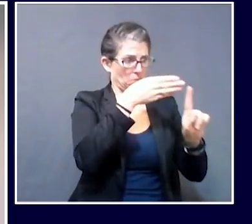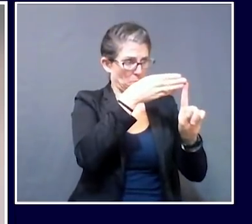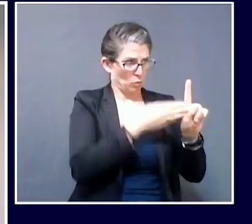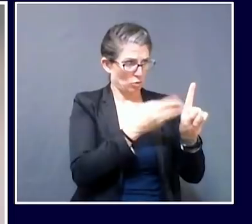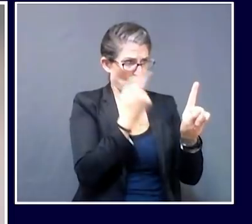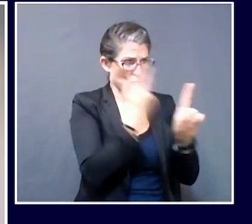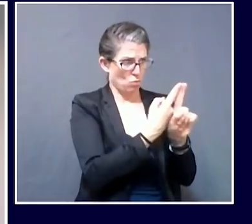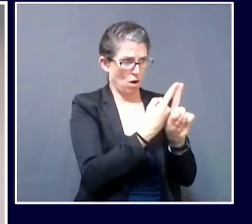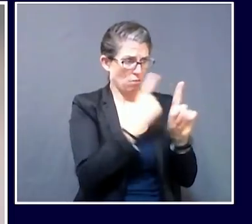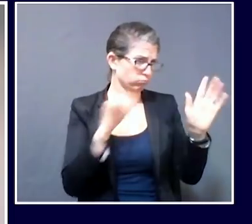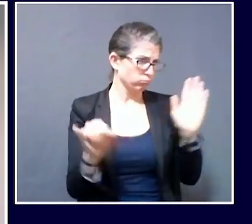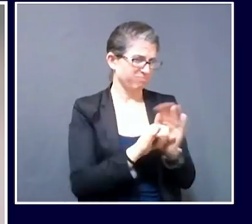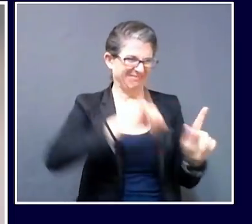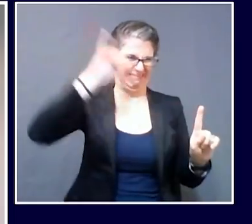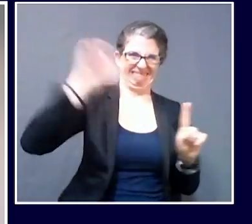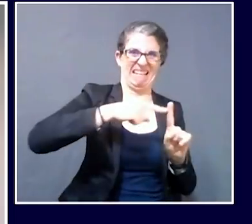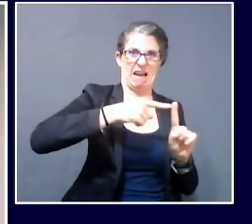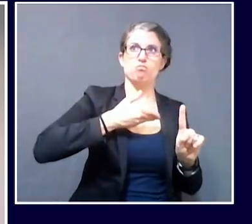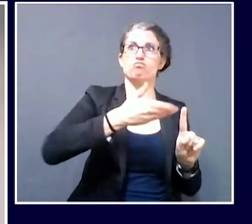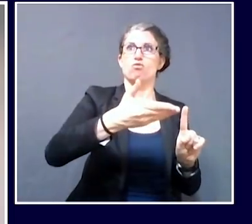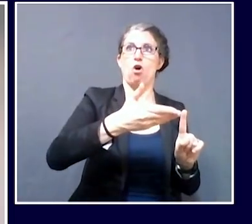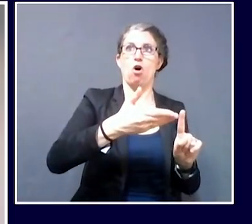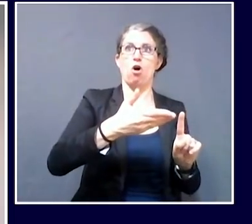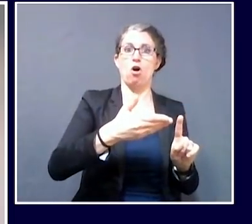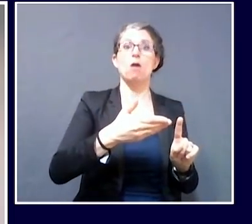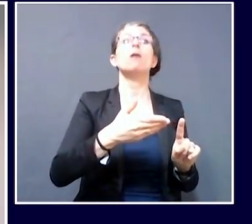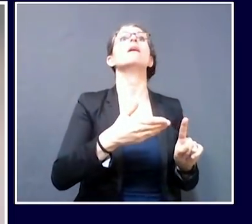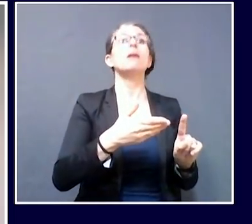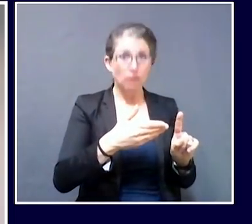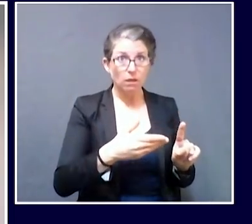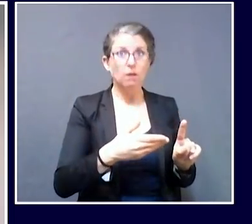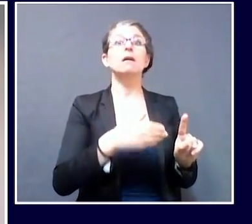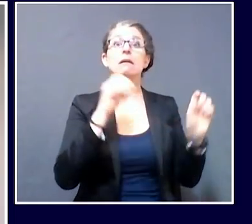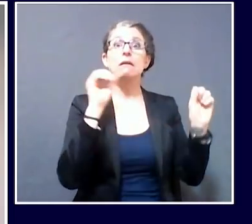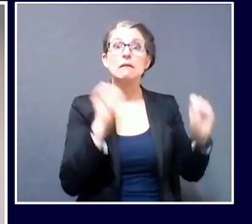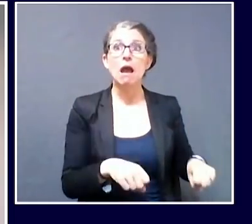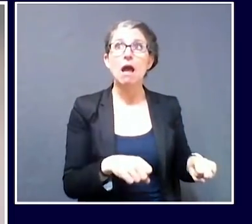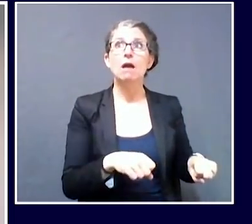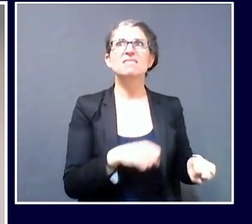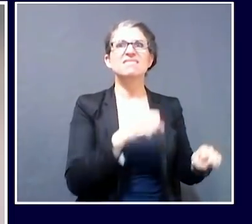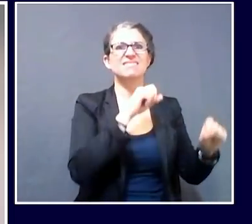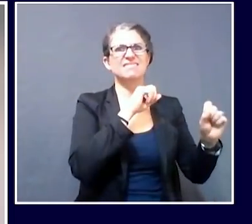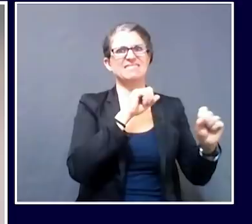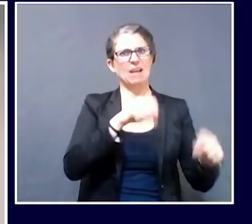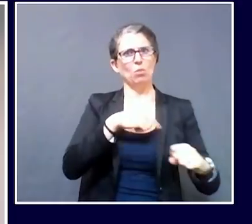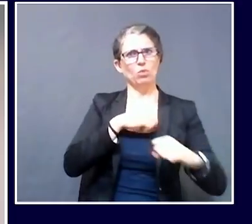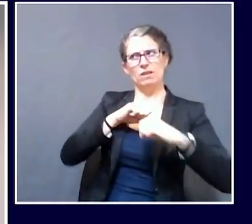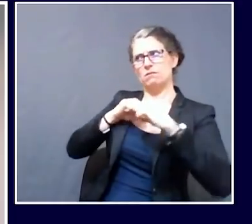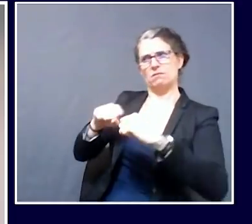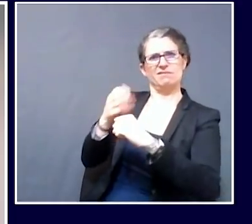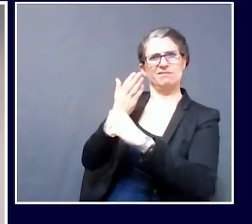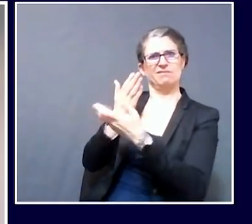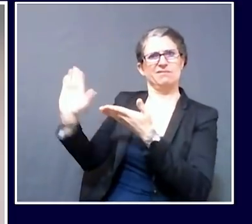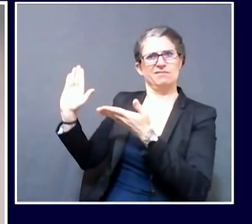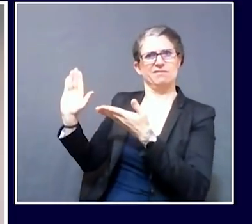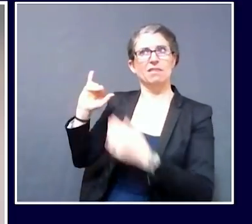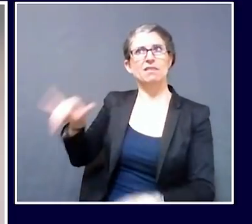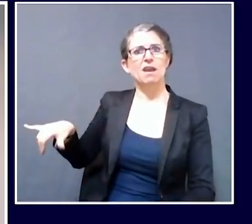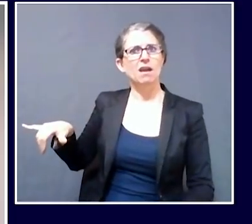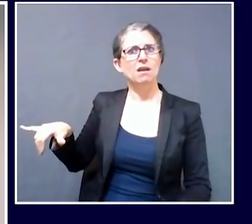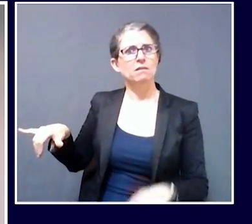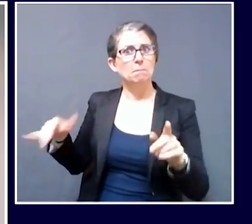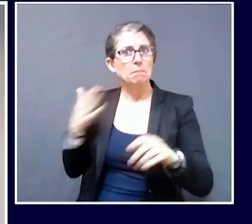information about how to control and prevent it from happening in others? Sure. In some healthcare facility outbreaks, we have been